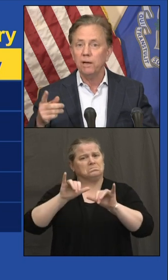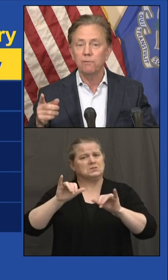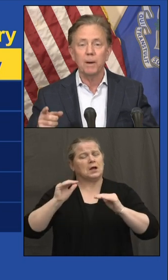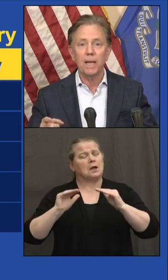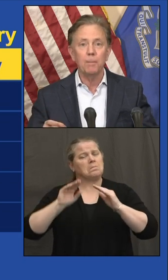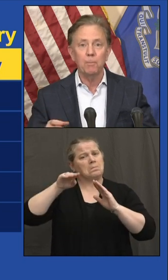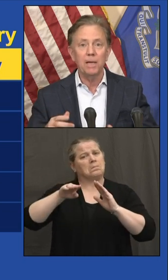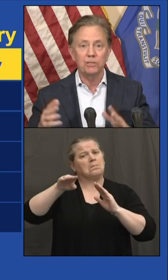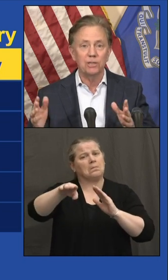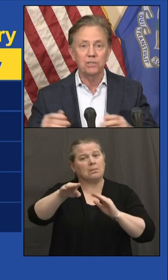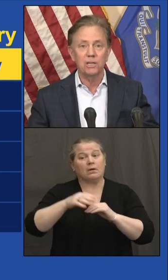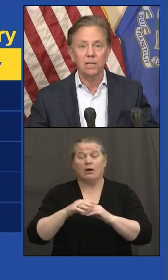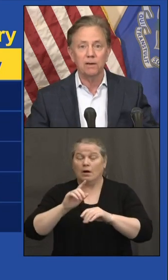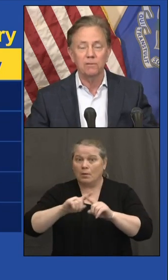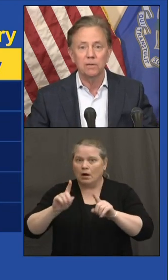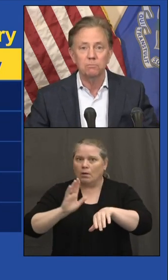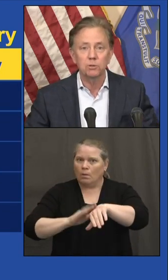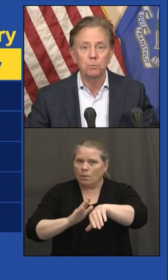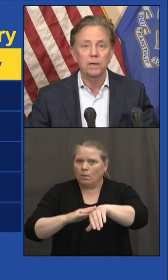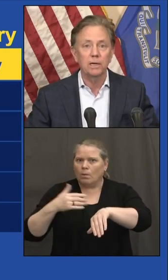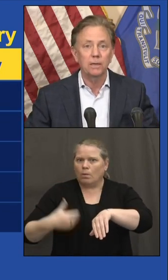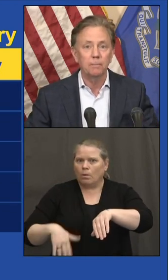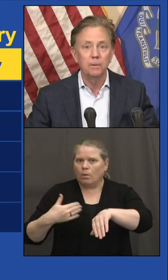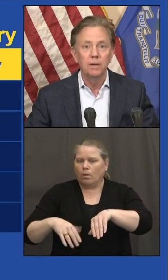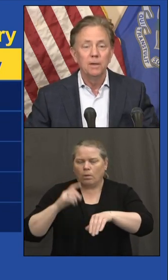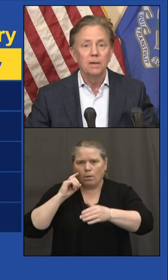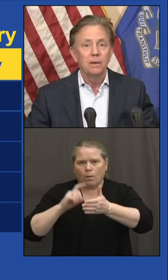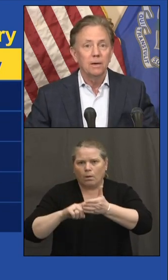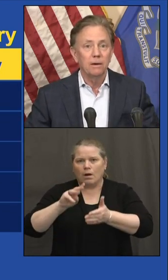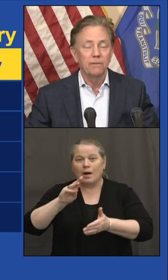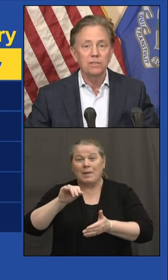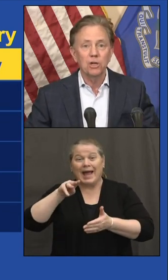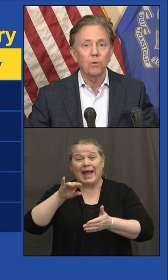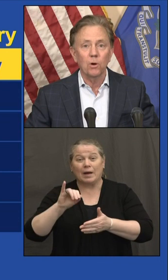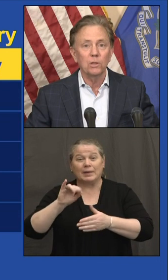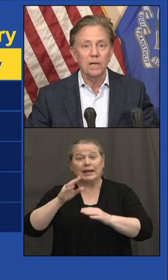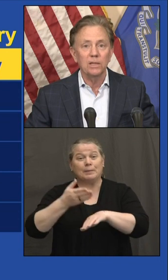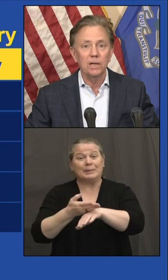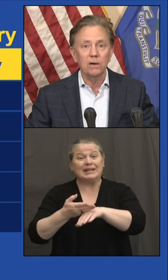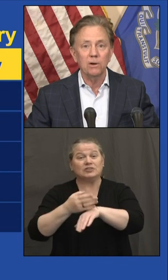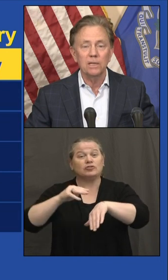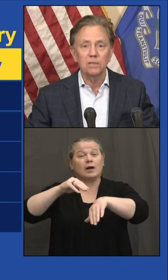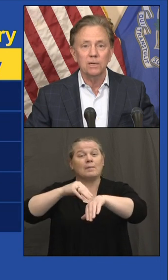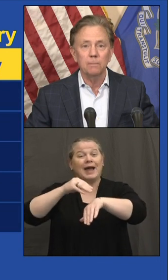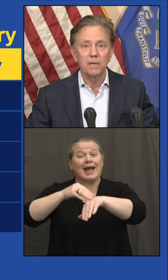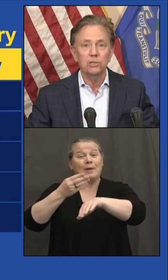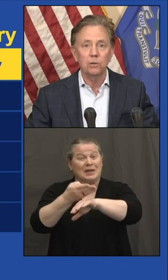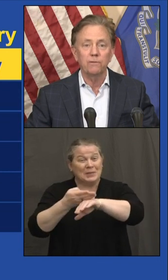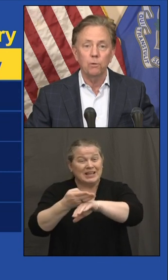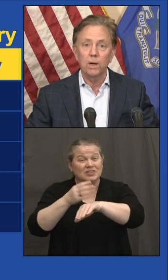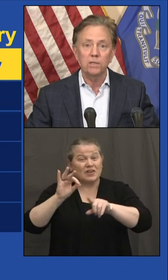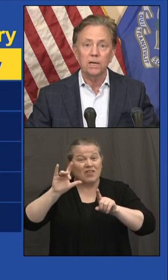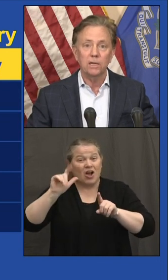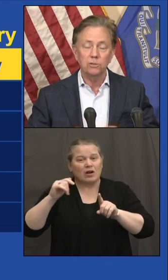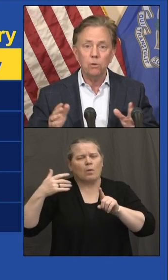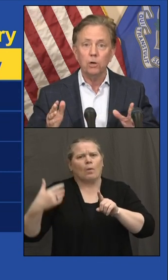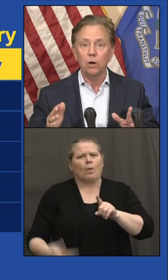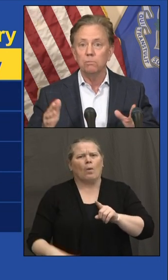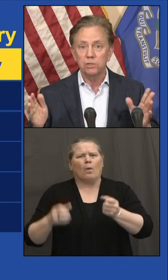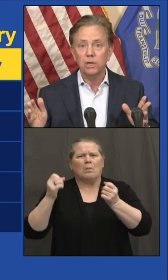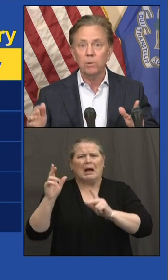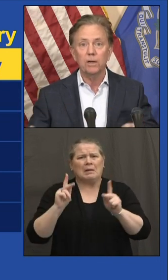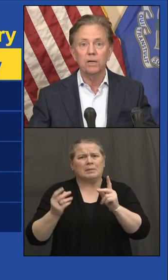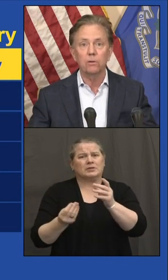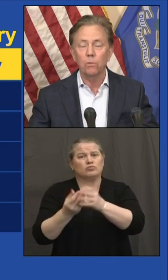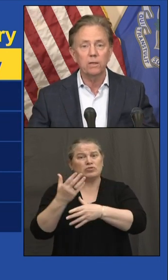Watch out for Miami Beach. I see a lot of spring events going on down there. And make sure if you went down there, don't